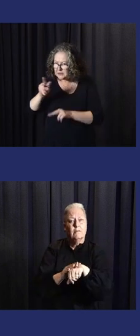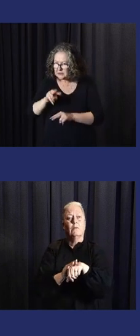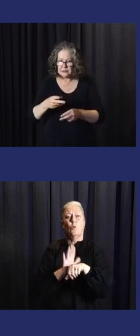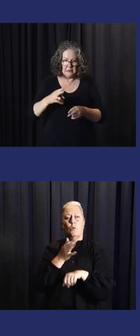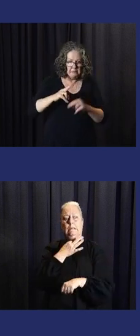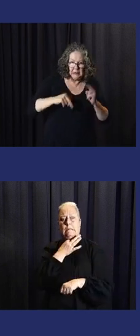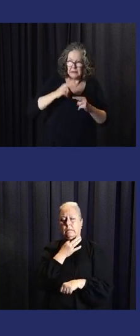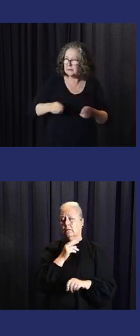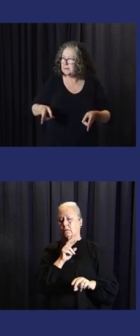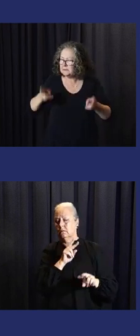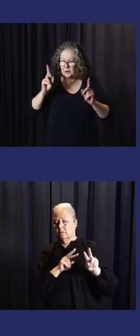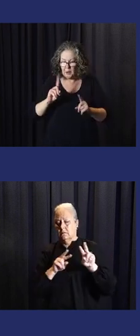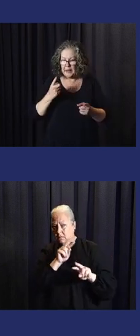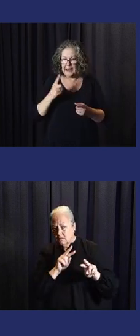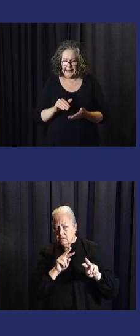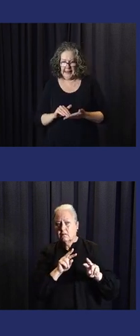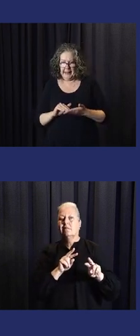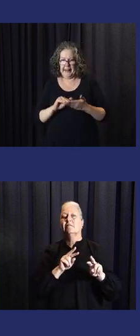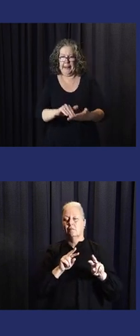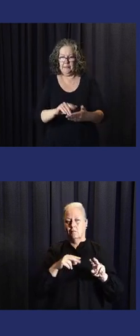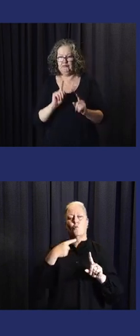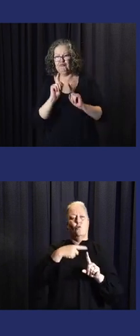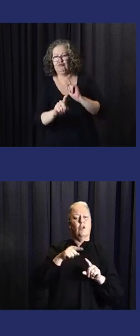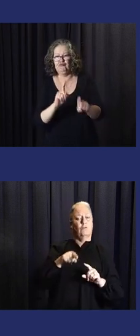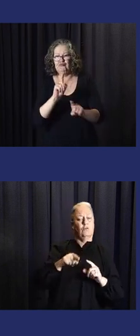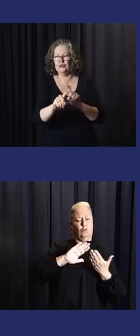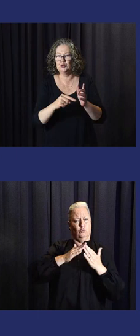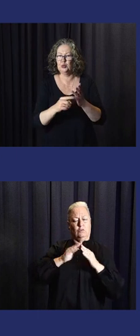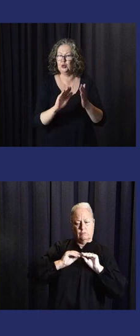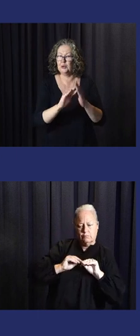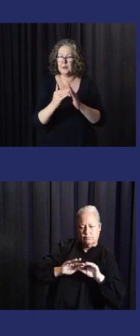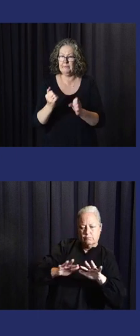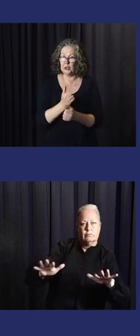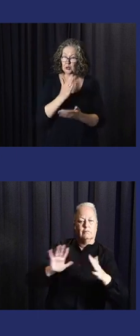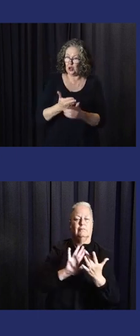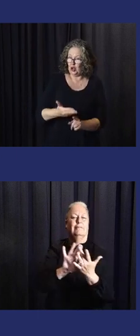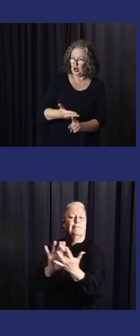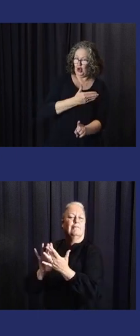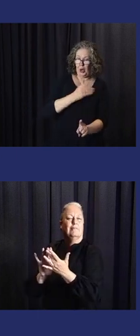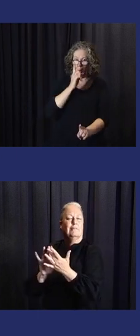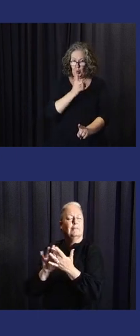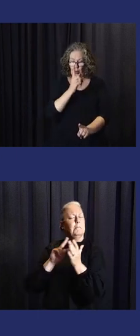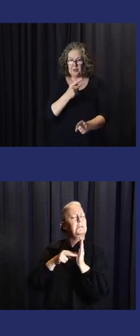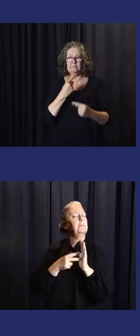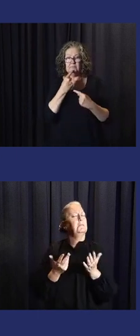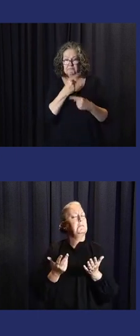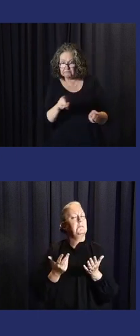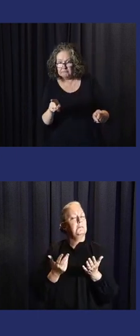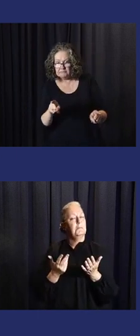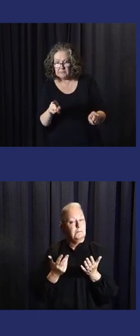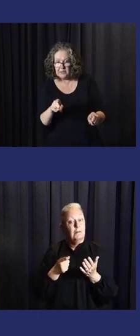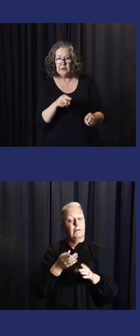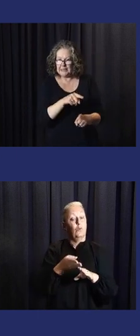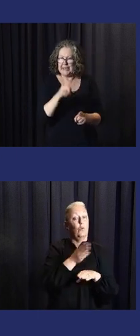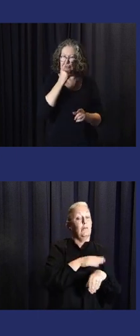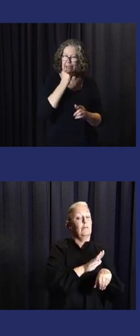early warning value chain from risk assessments to infrastructure and the community last mile outreach. What does that